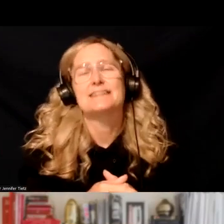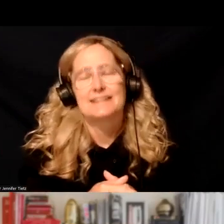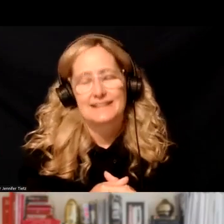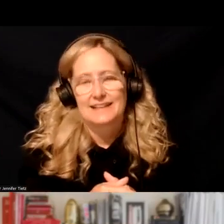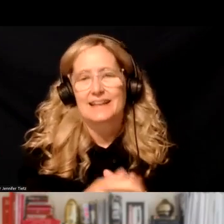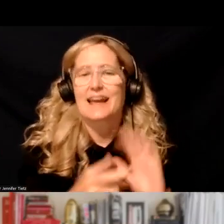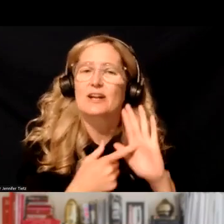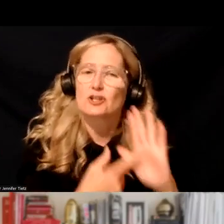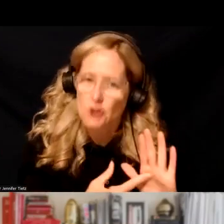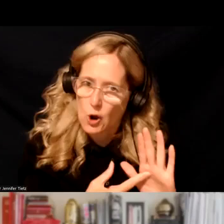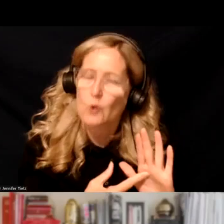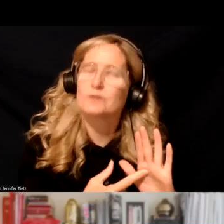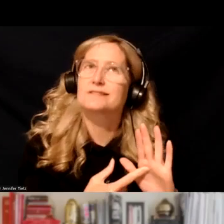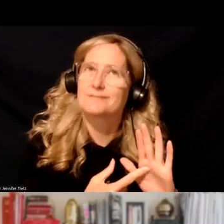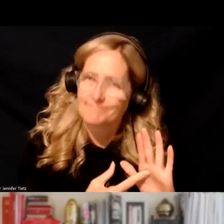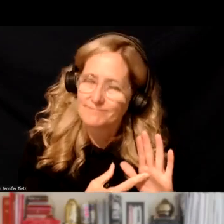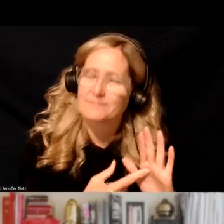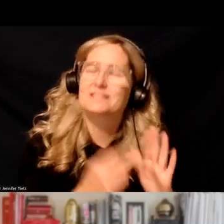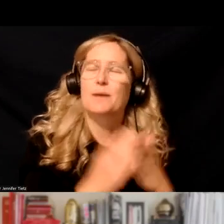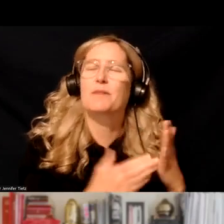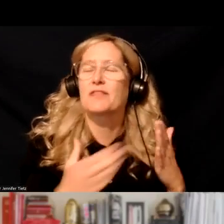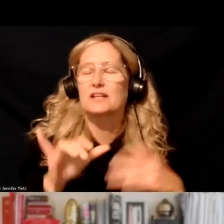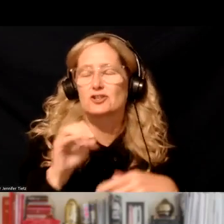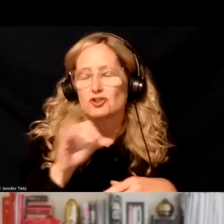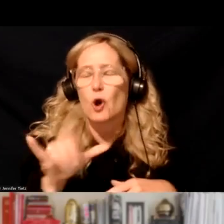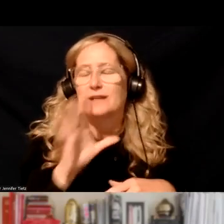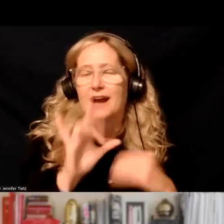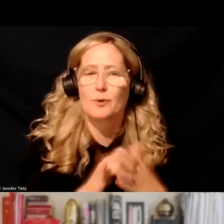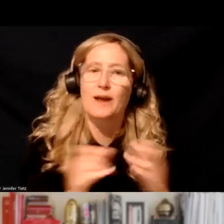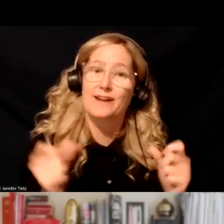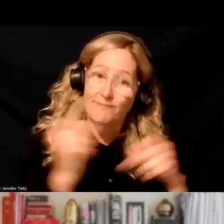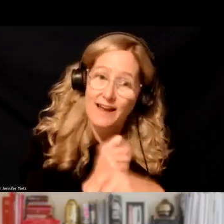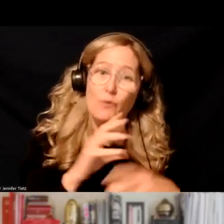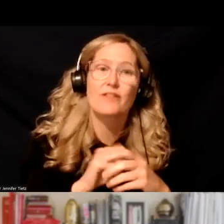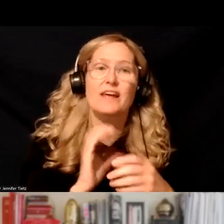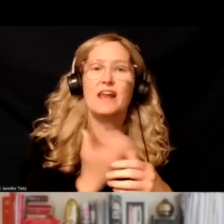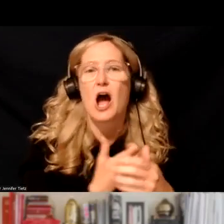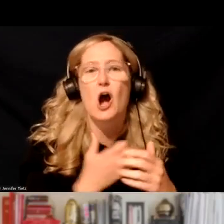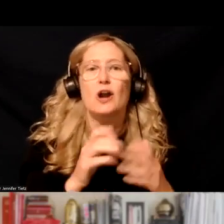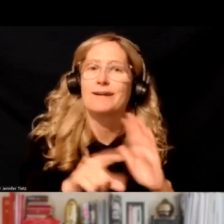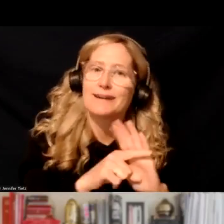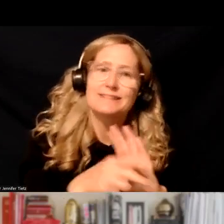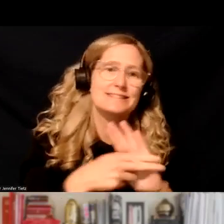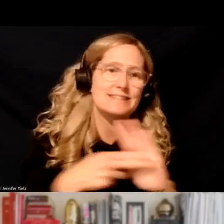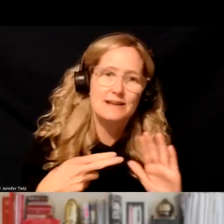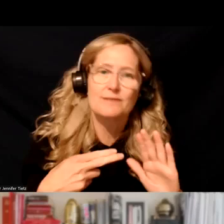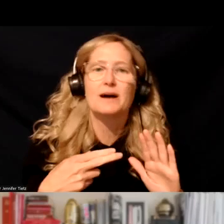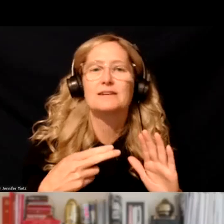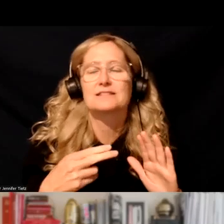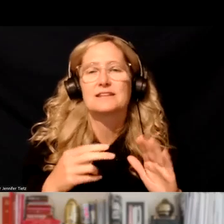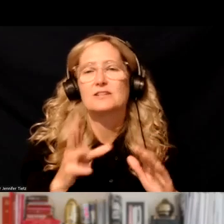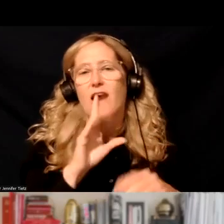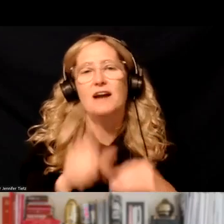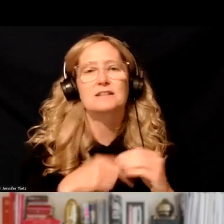mirrored, um, what some of the things that Joy described that we had to combat within our staff of stigma. Um, although the article I loved, it also